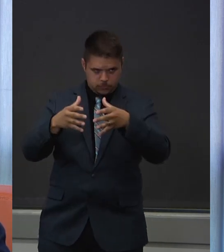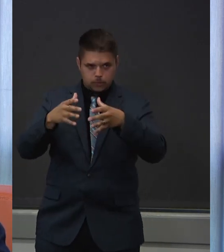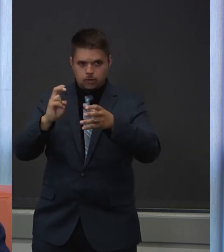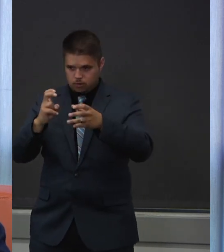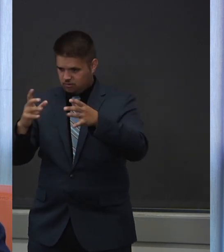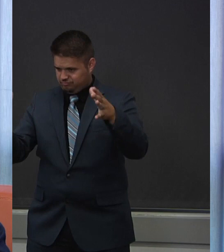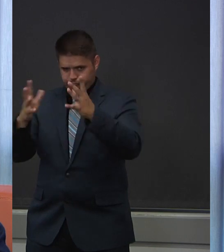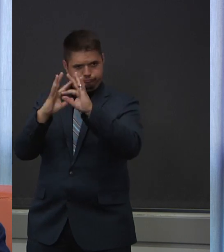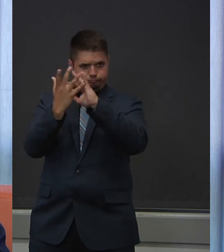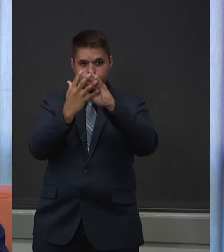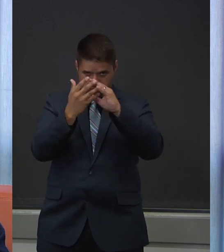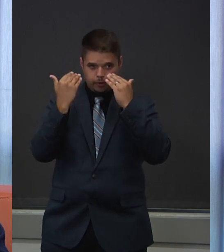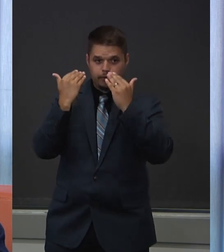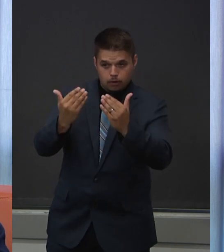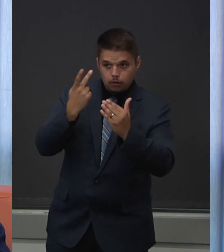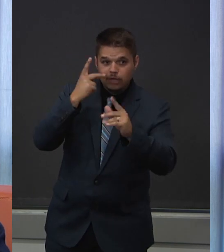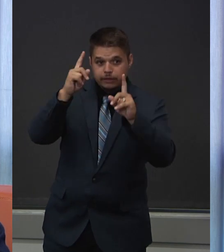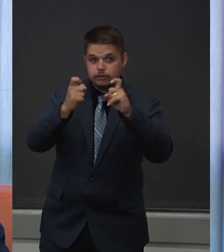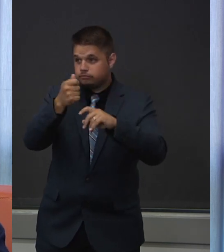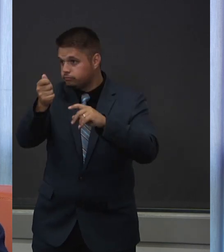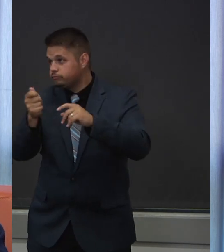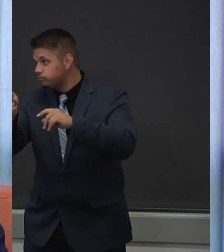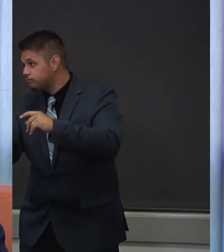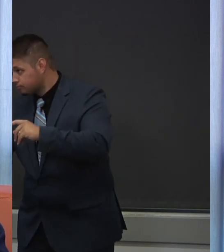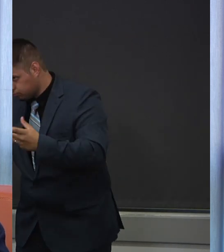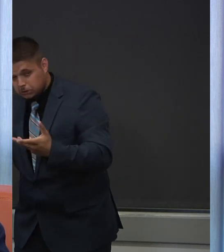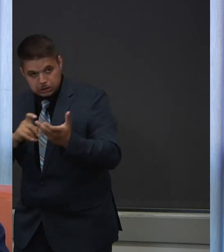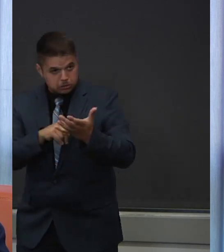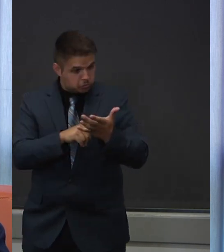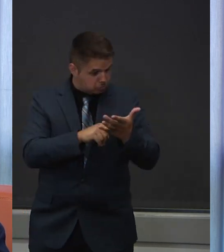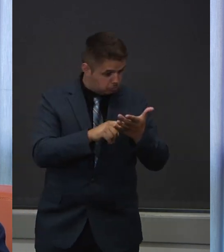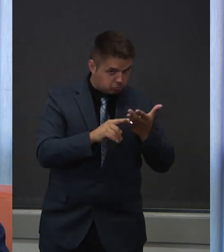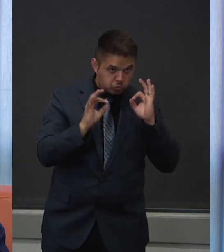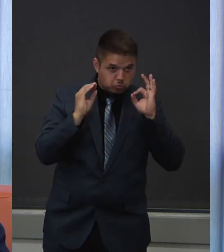reduces the amount of testing supplies that you would need.